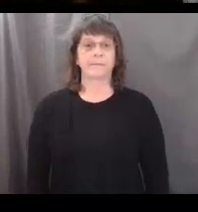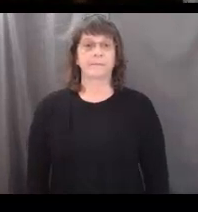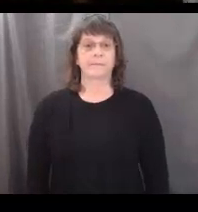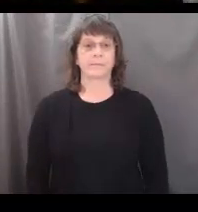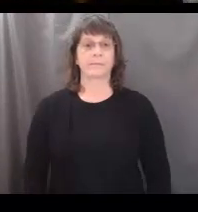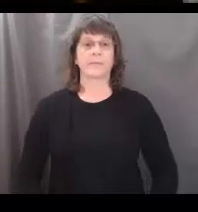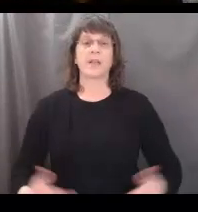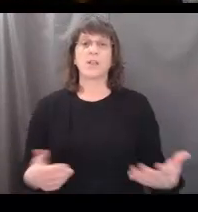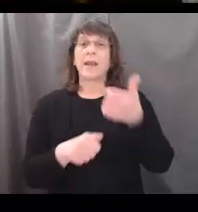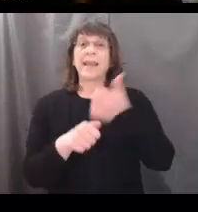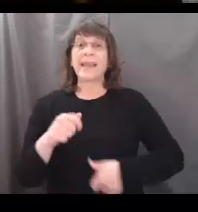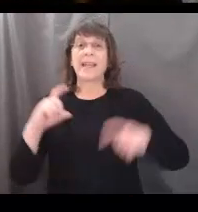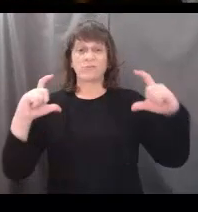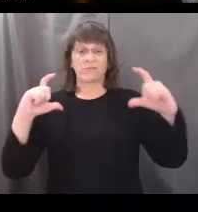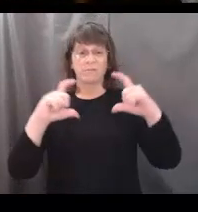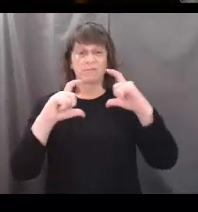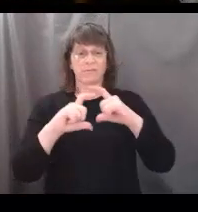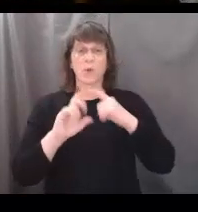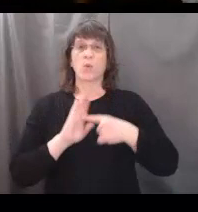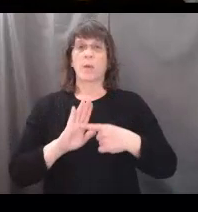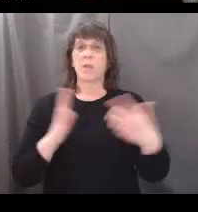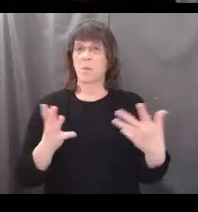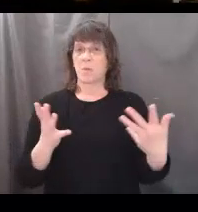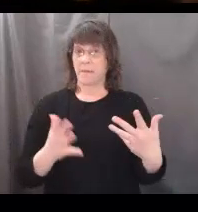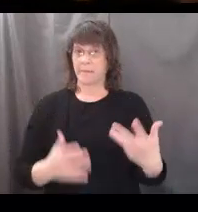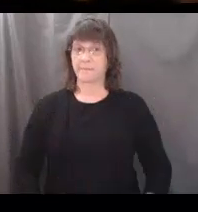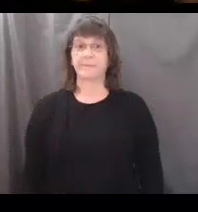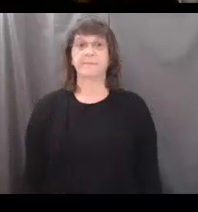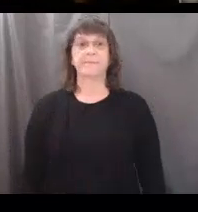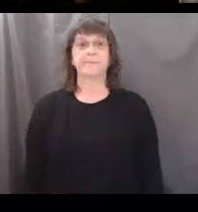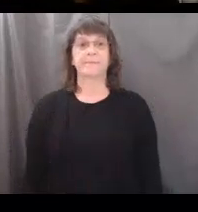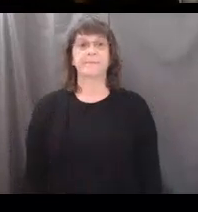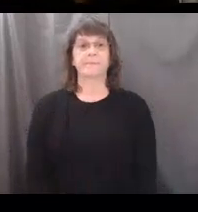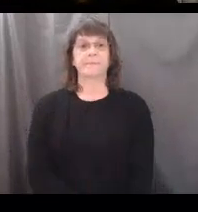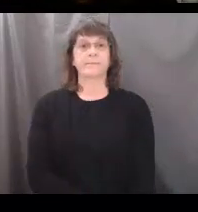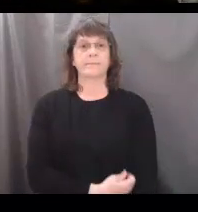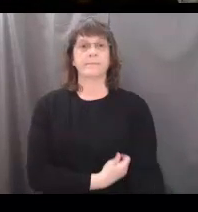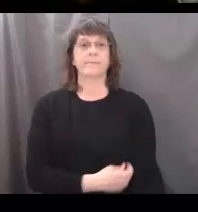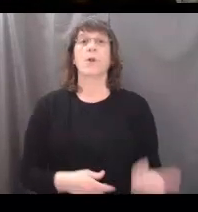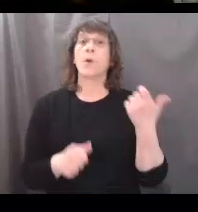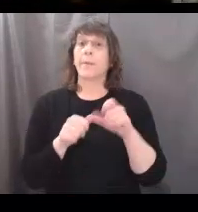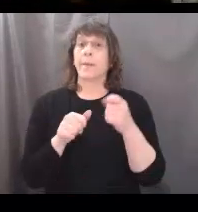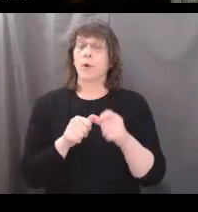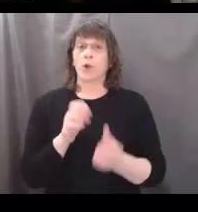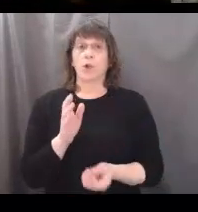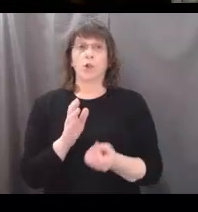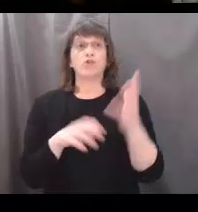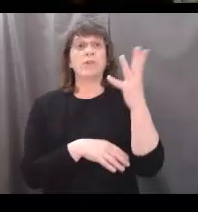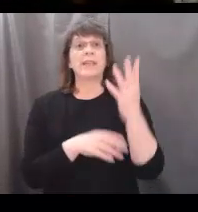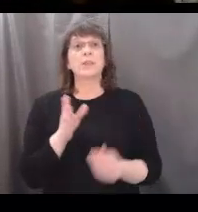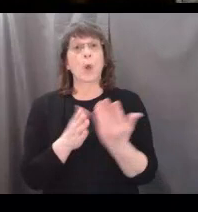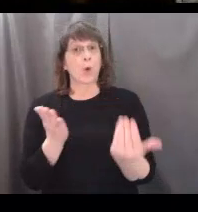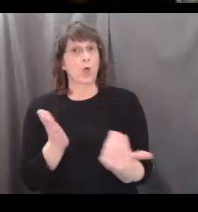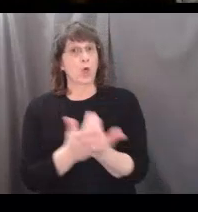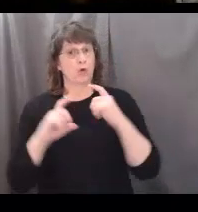So what does each ring represent in a tree's story? As a reminder, trees grow a